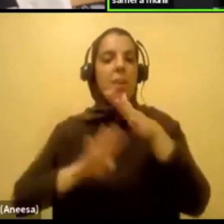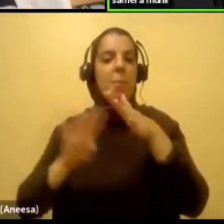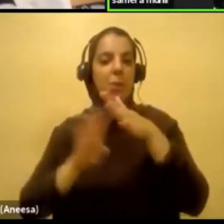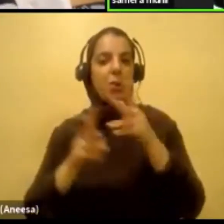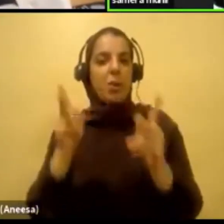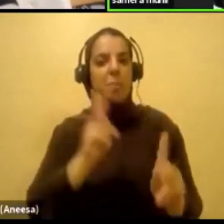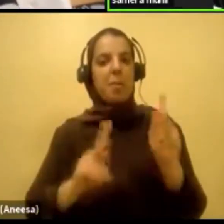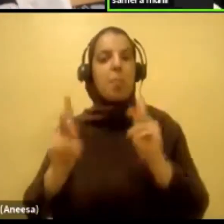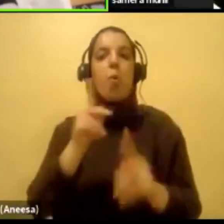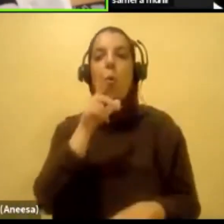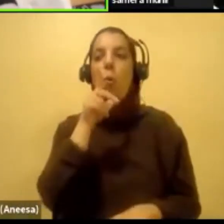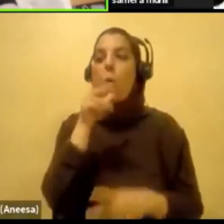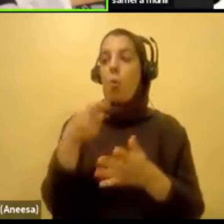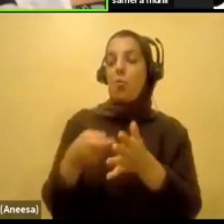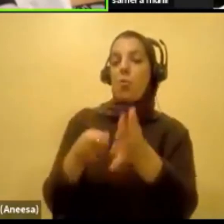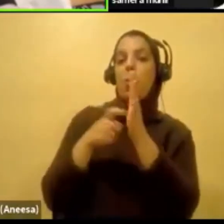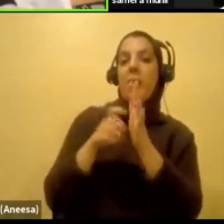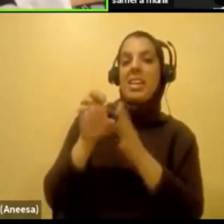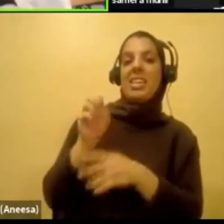required the ESL. Yeah.